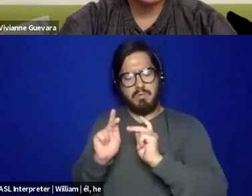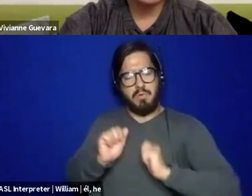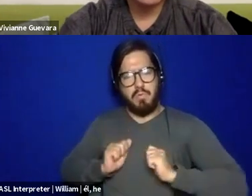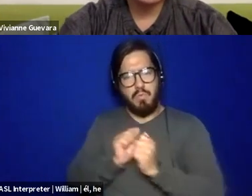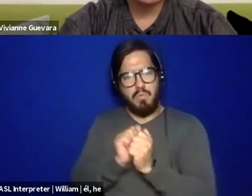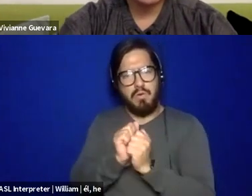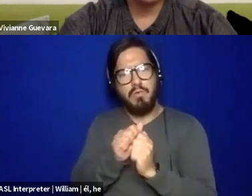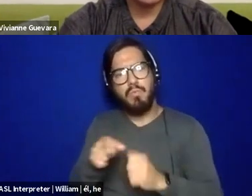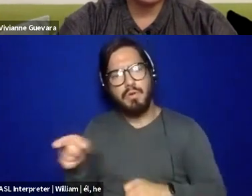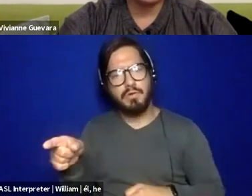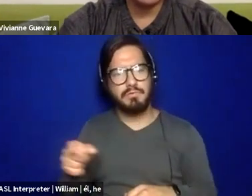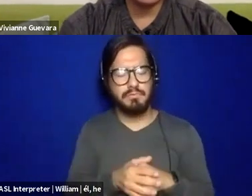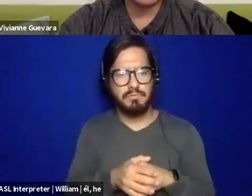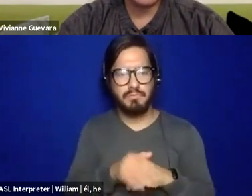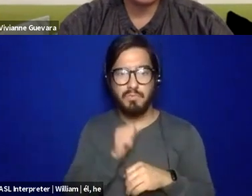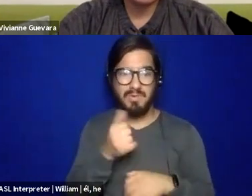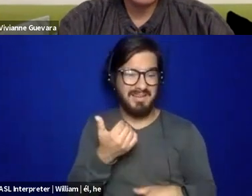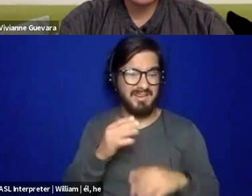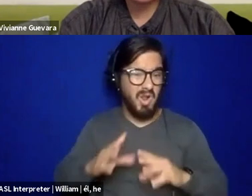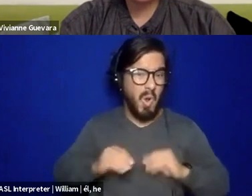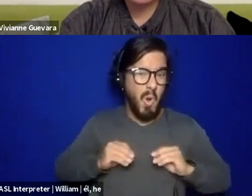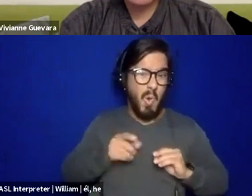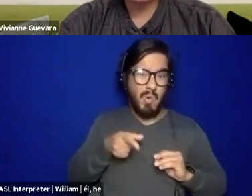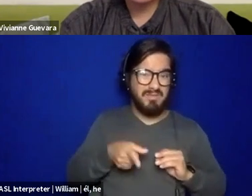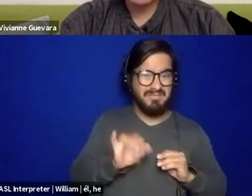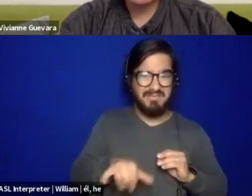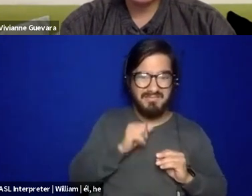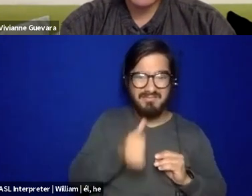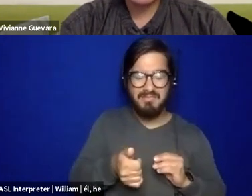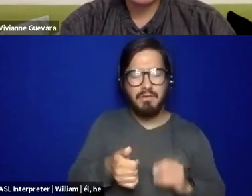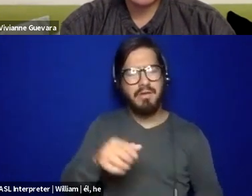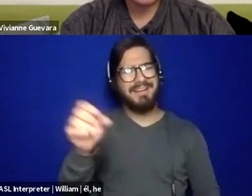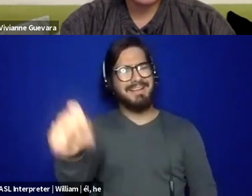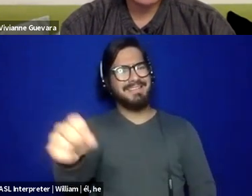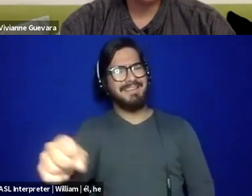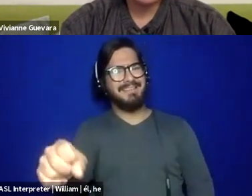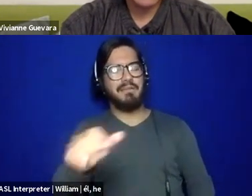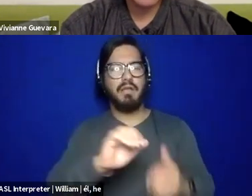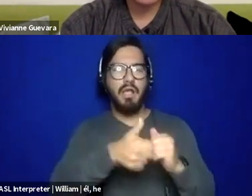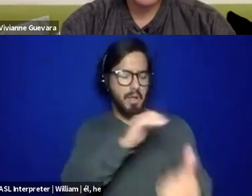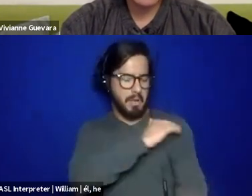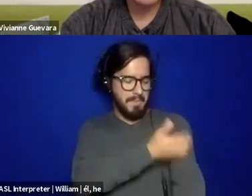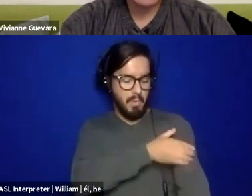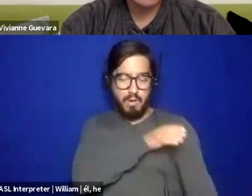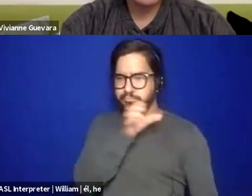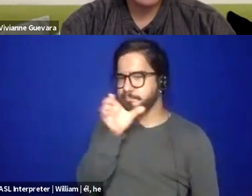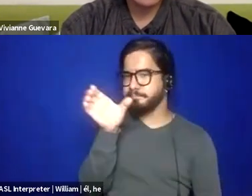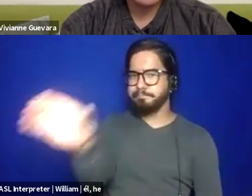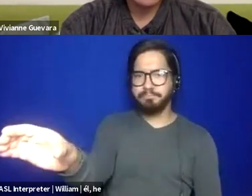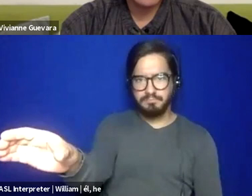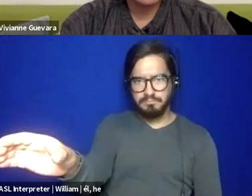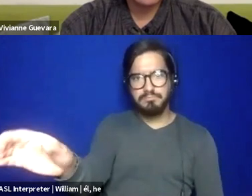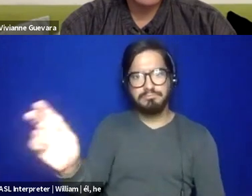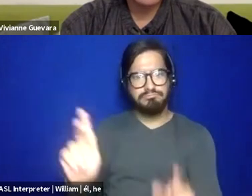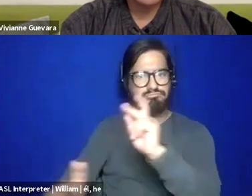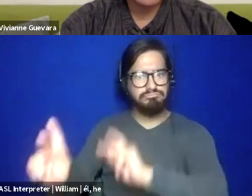Yeah. So I hear you loud and clear. It's about being able to hand over the power. Right. Cause even what I'm